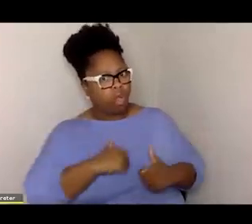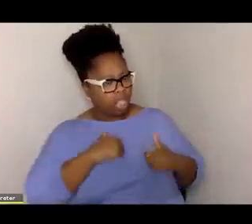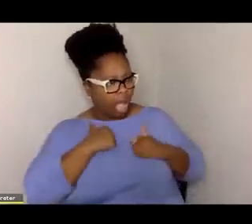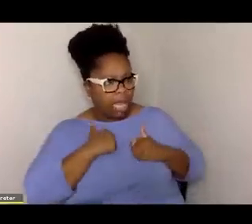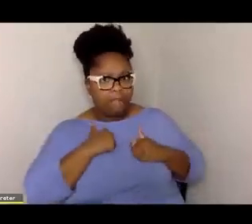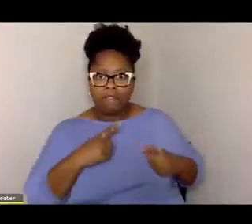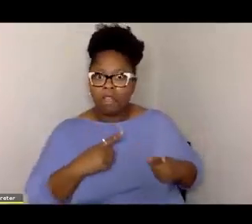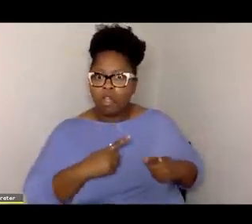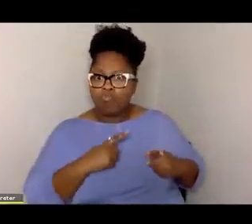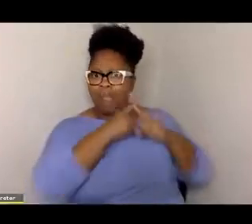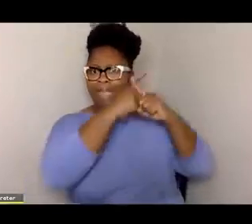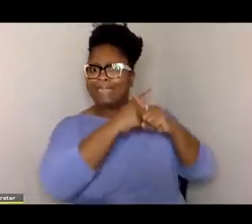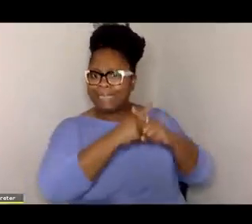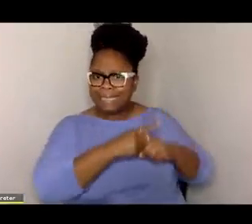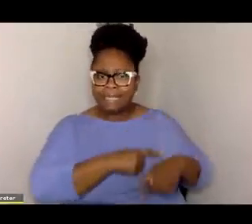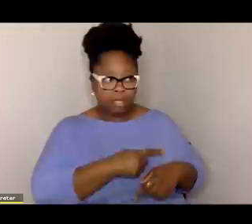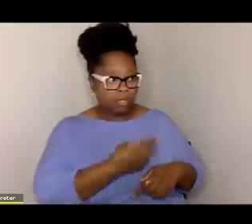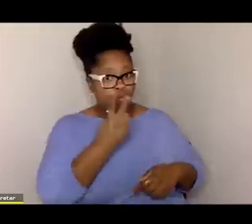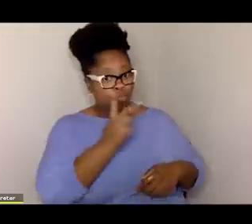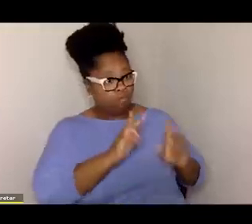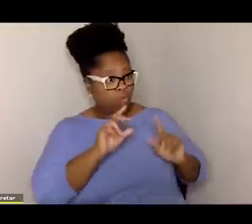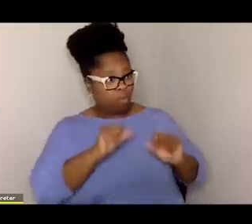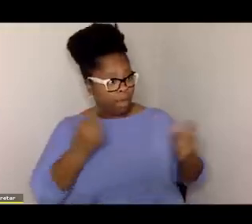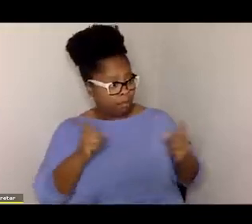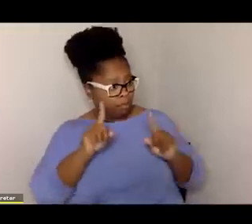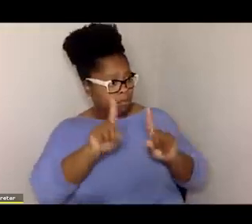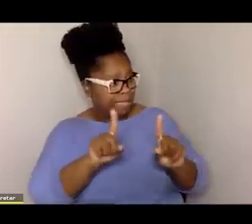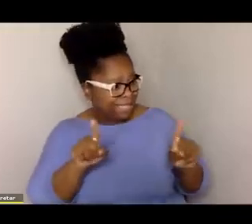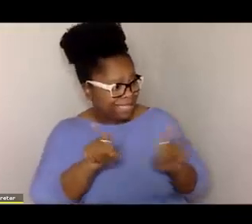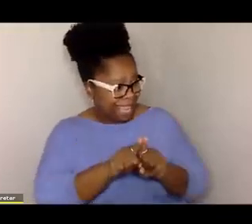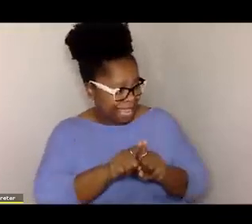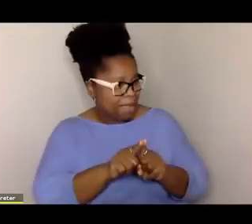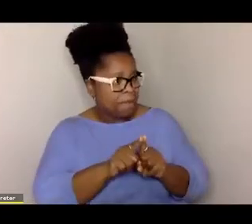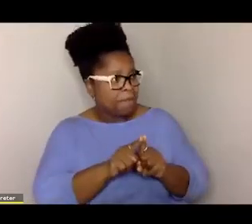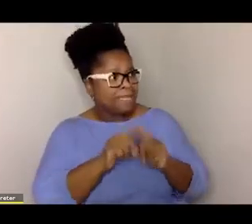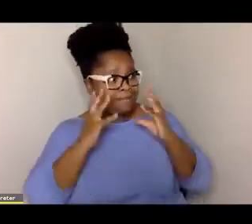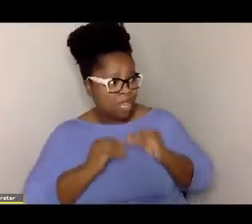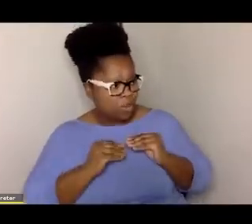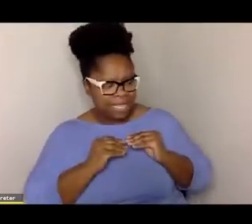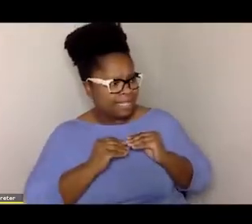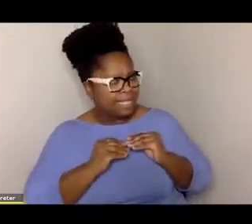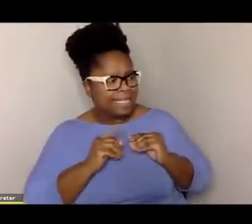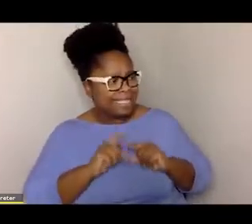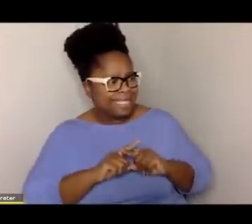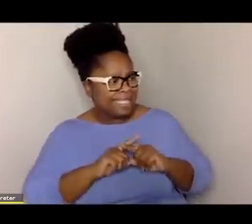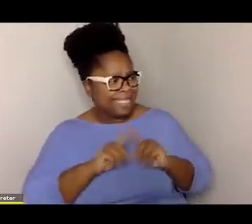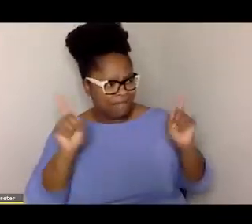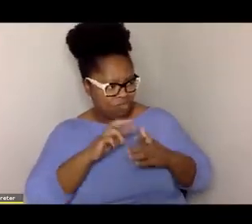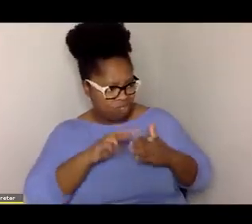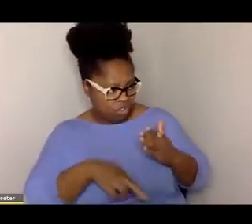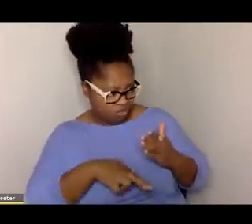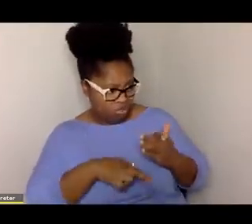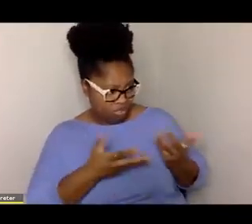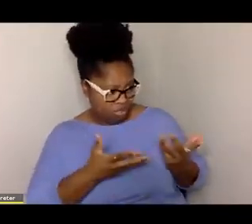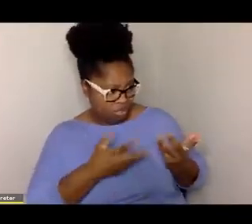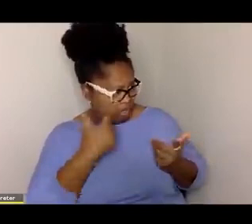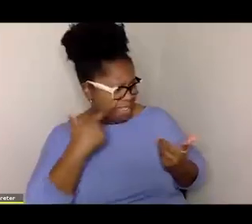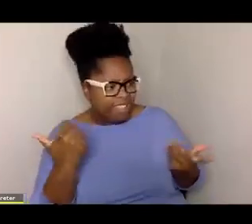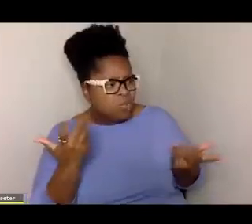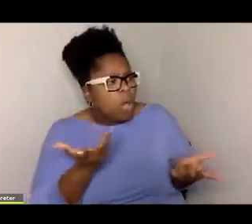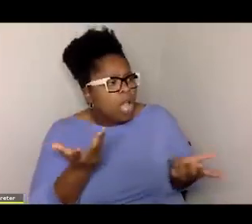disasters in your life, crises. So you're saying two people can go into the same event and come out completely differently because?